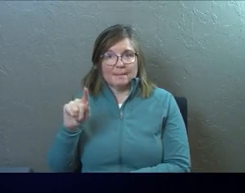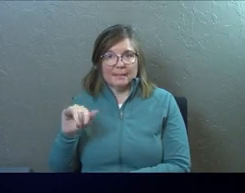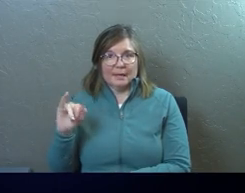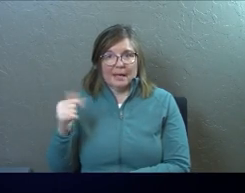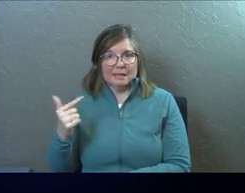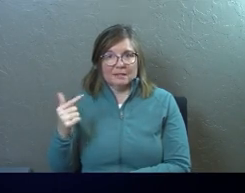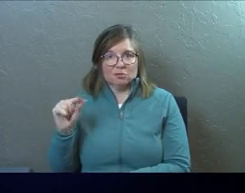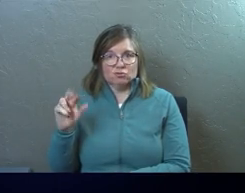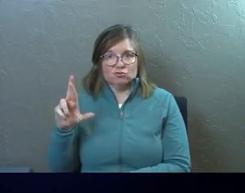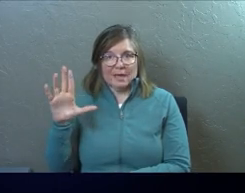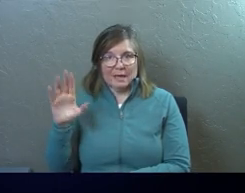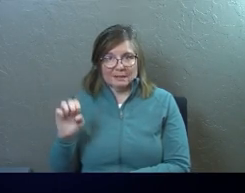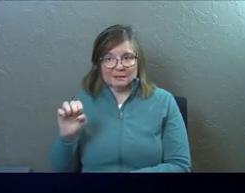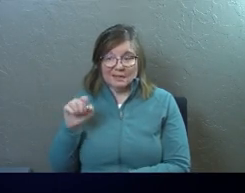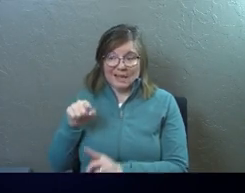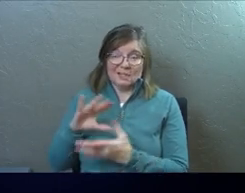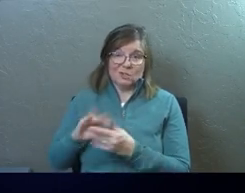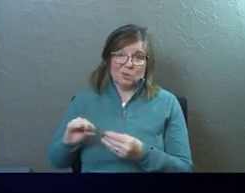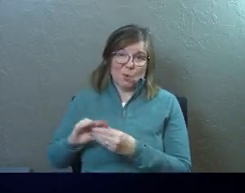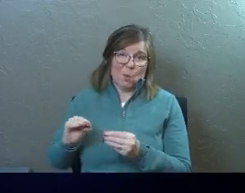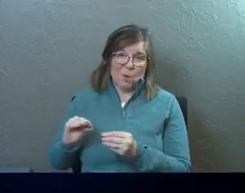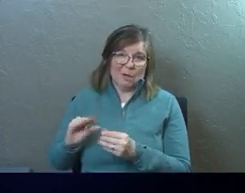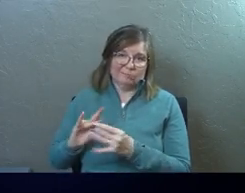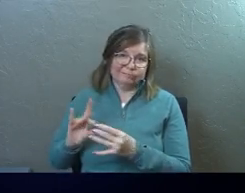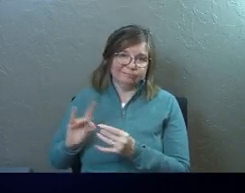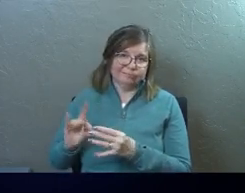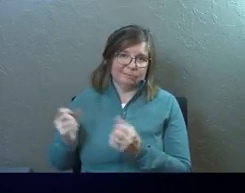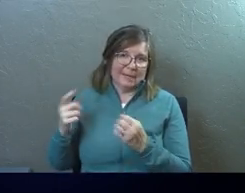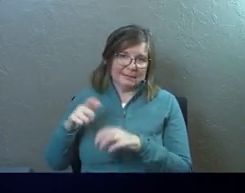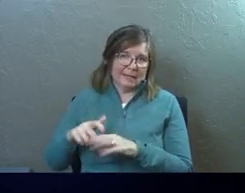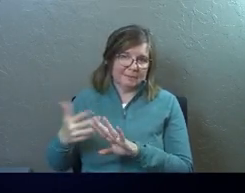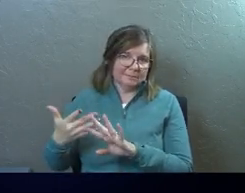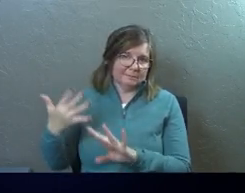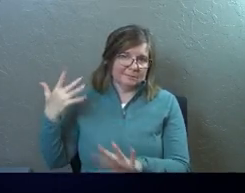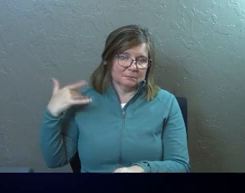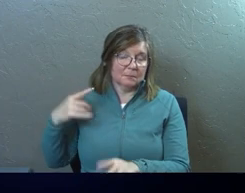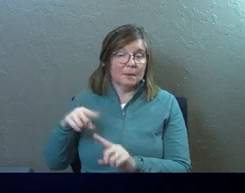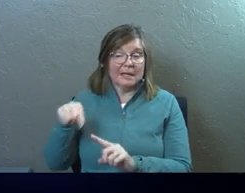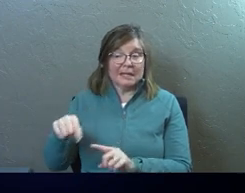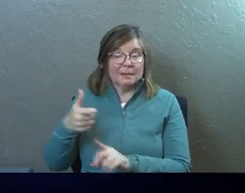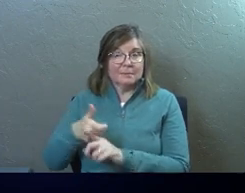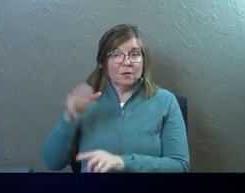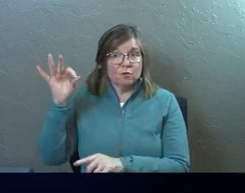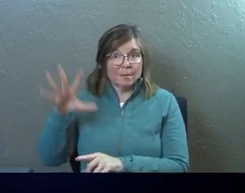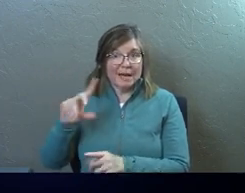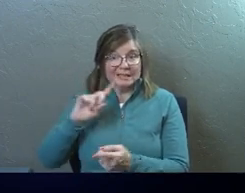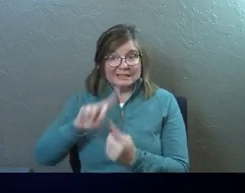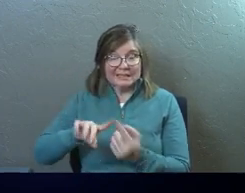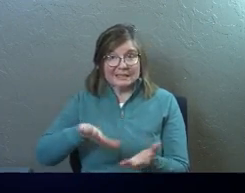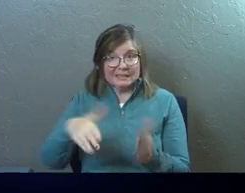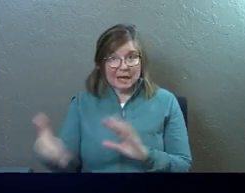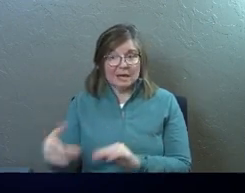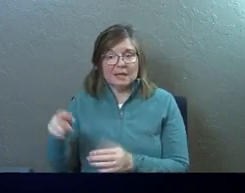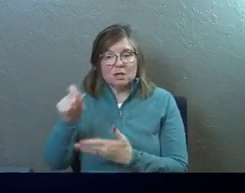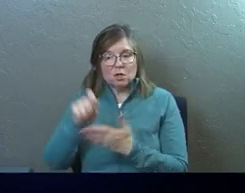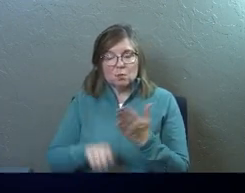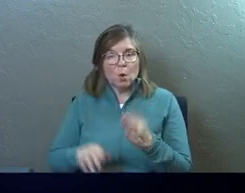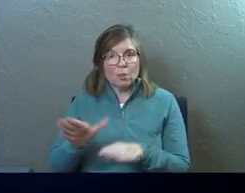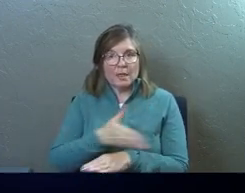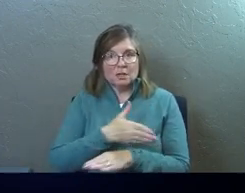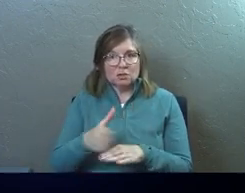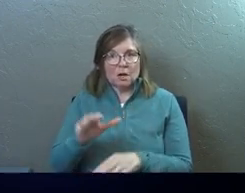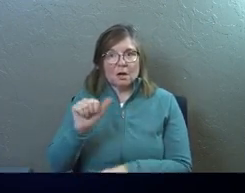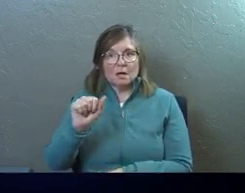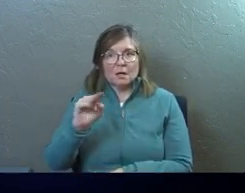And his story's been told several times before. But he was a pastor until the day he died. And he wrote Amazing